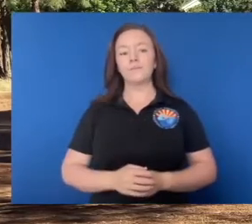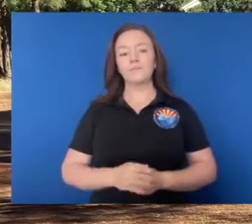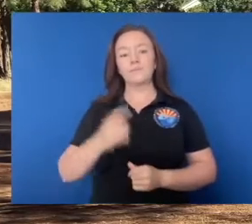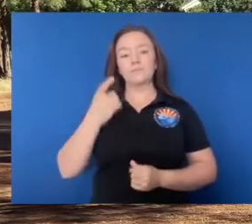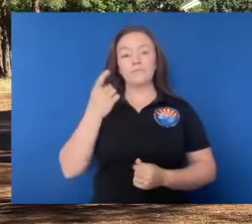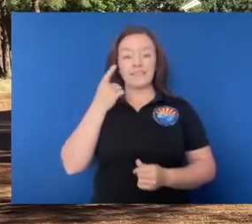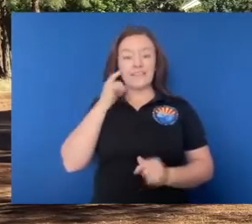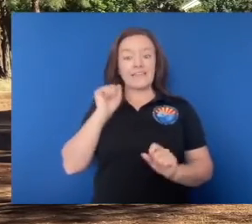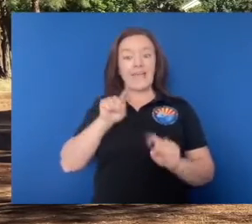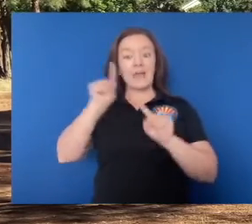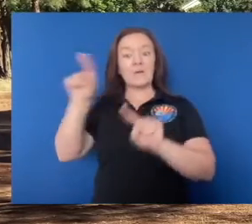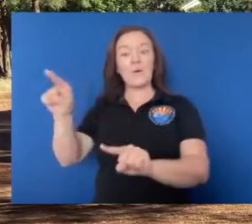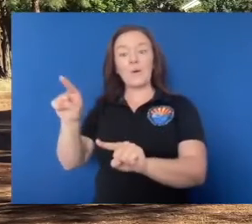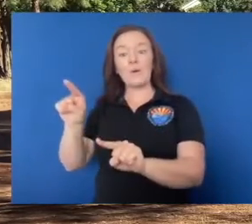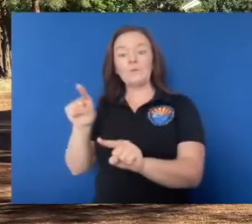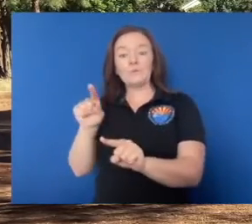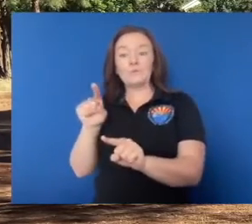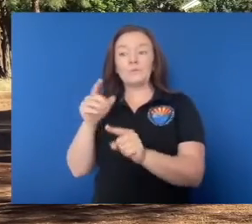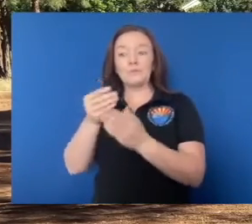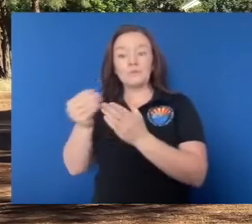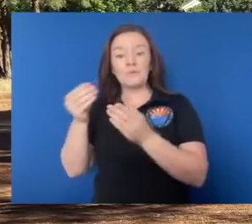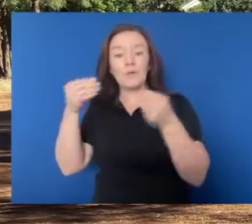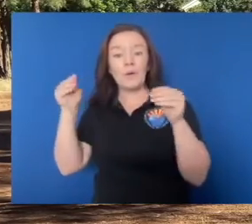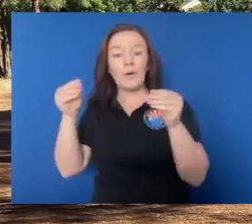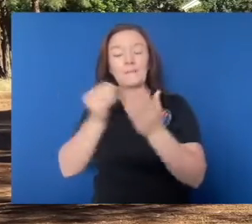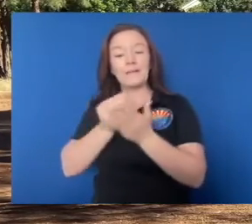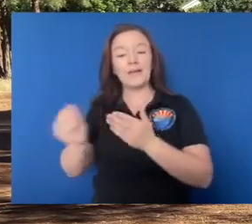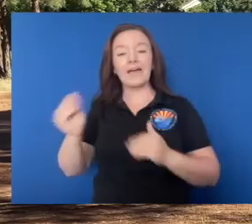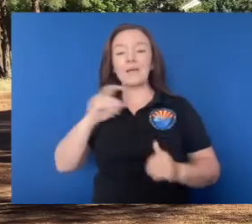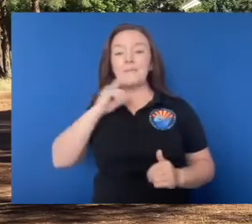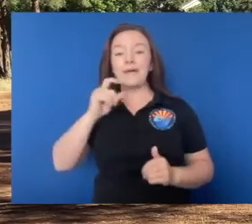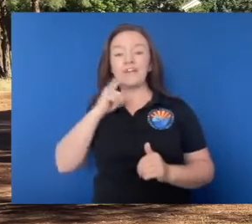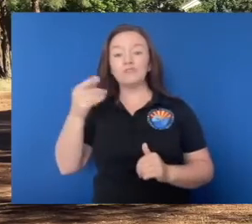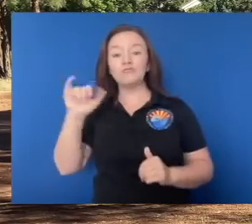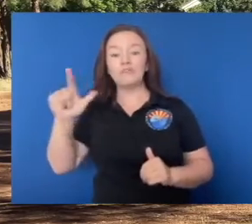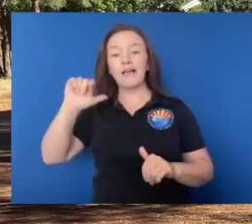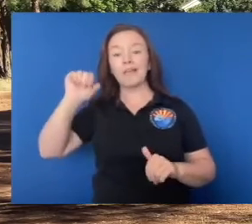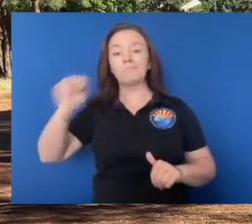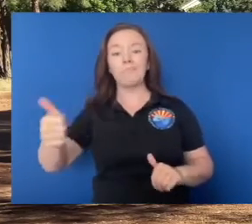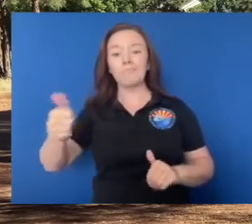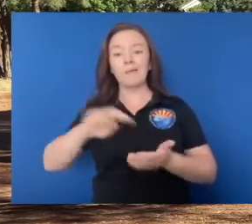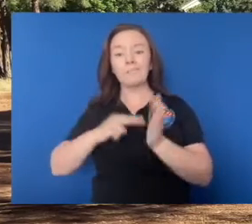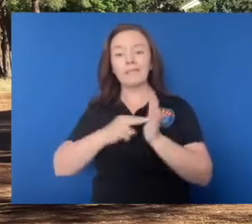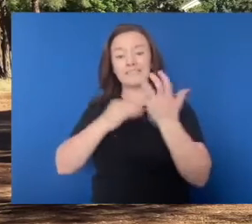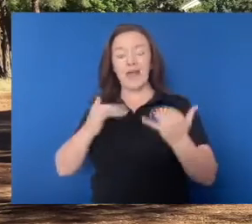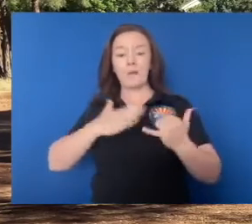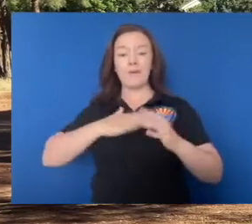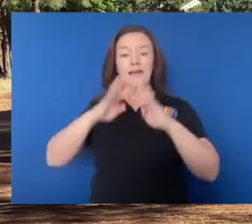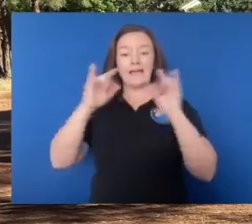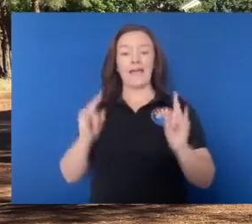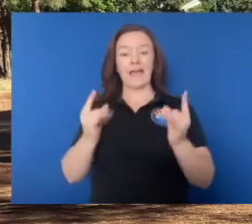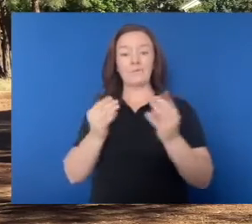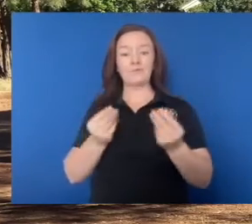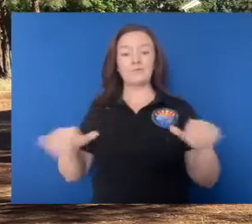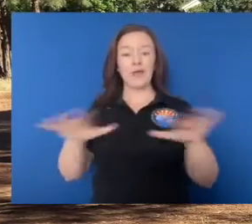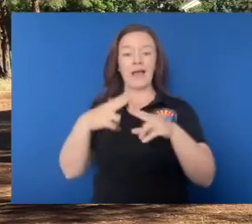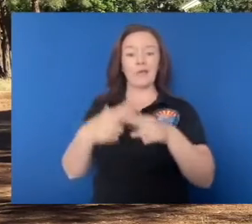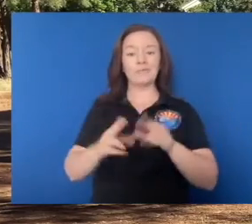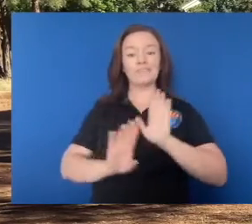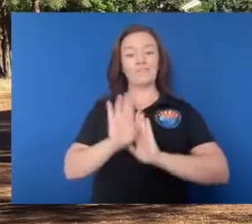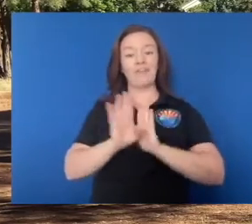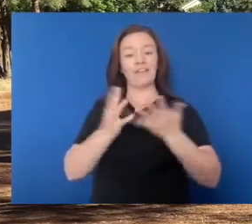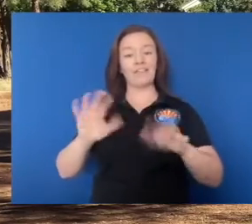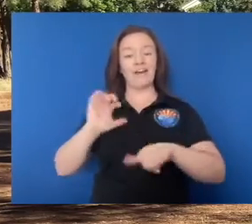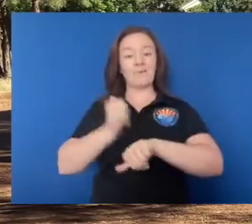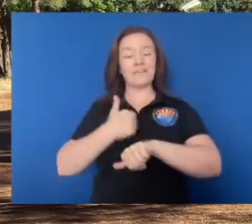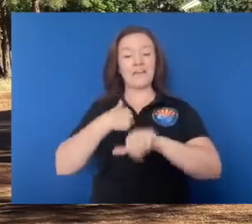a metal grill and put that out anywhere you want. That doesn't make it a developed campground. So, you know, if you, if